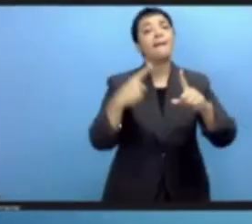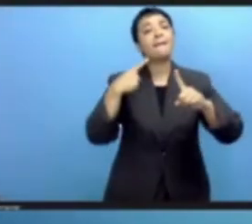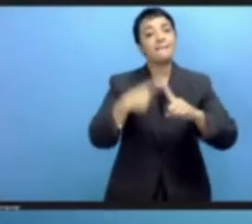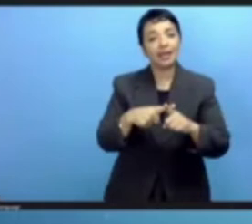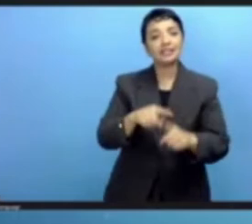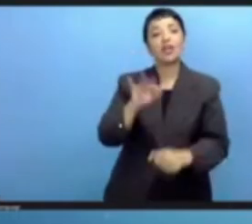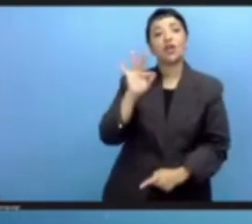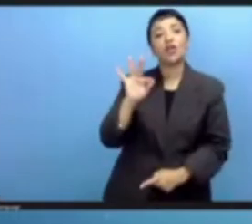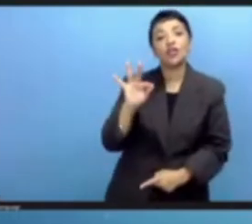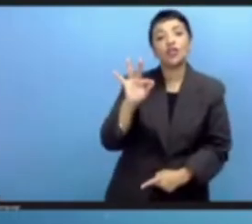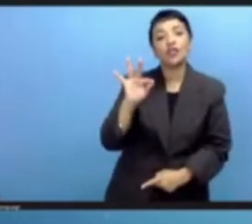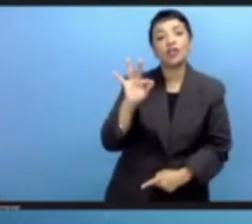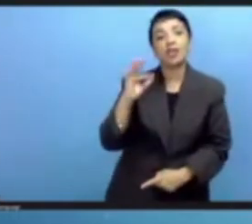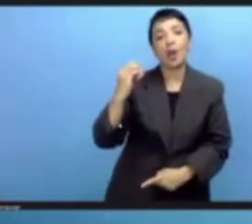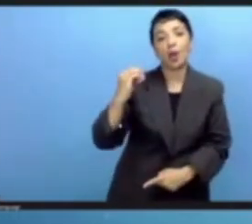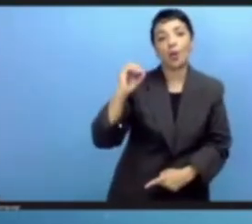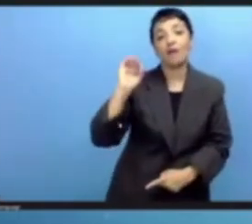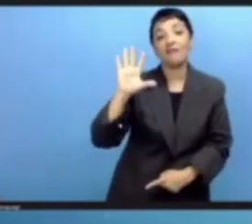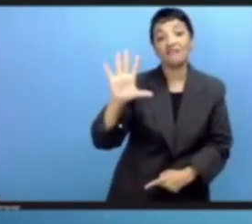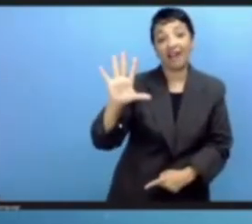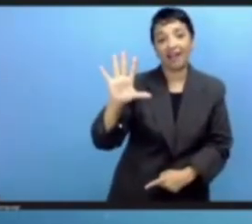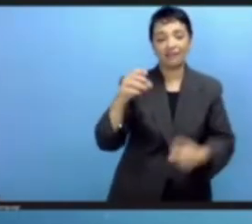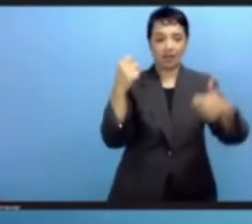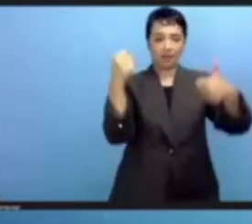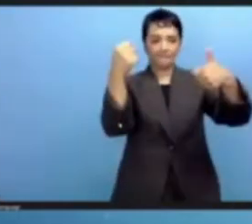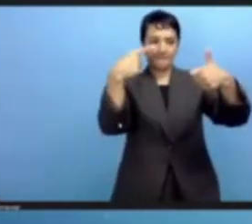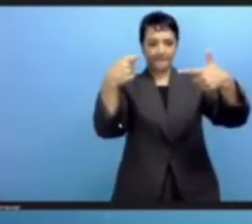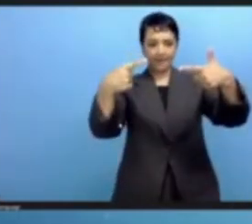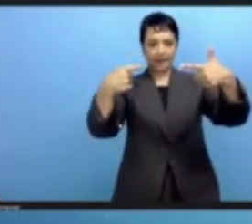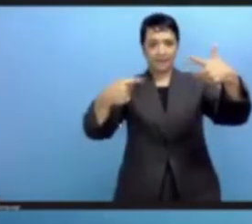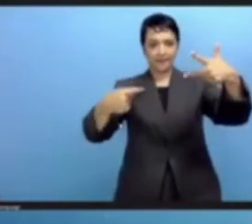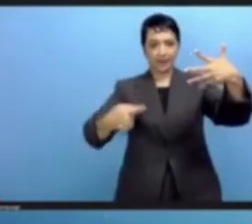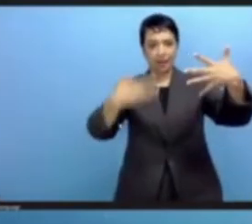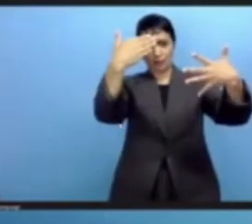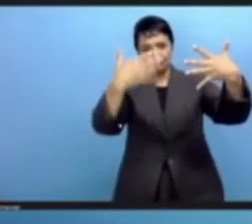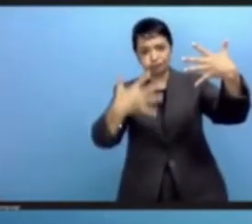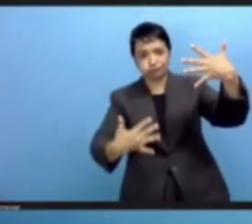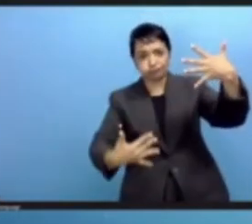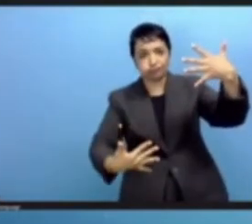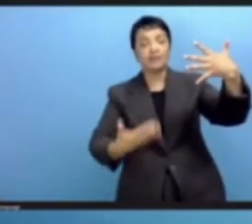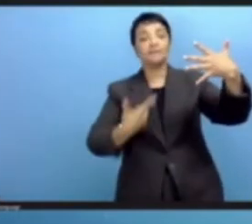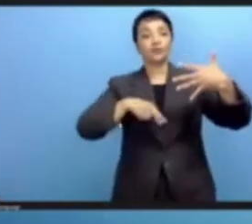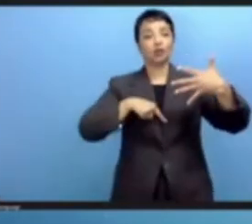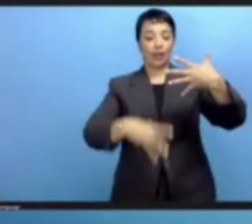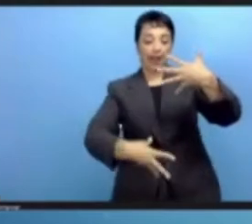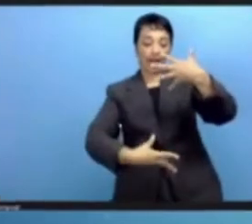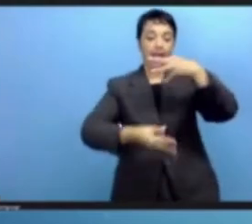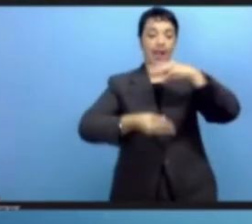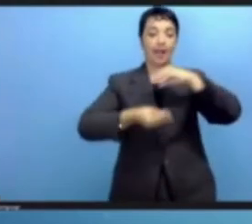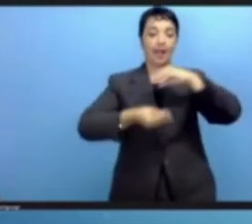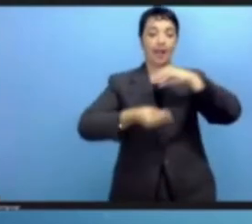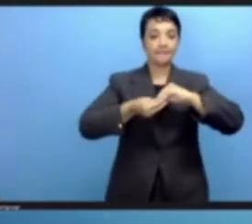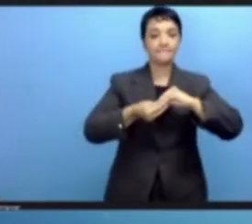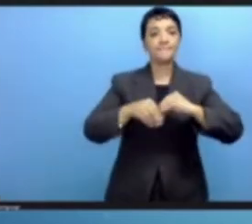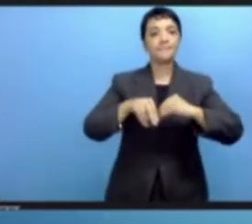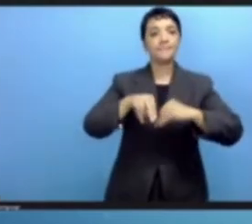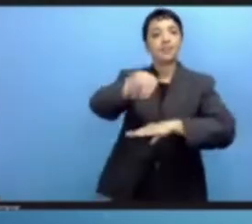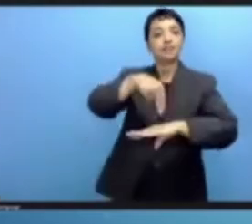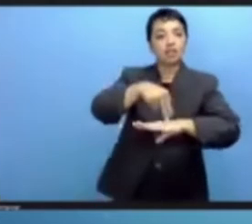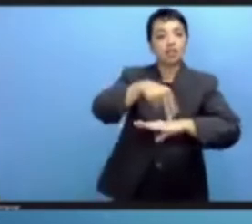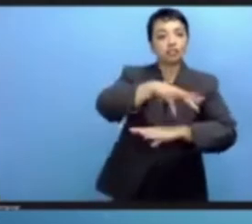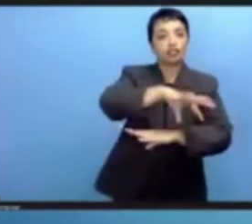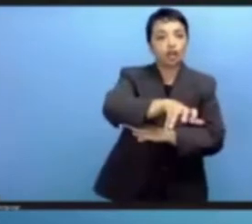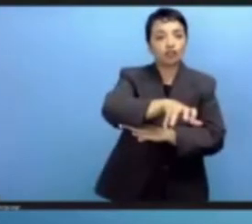indicators that we have developed to conduct a national assessment of